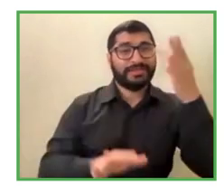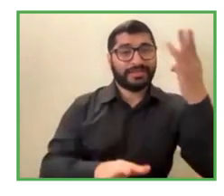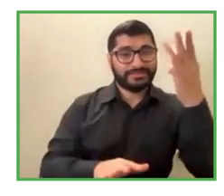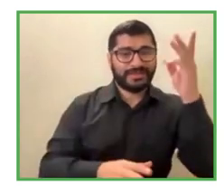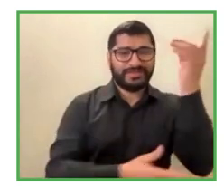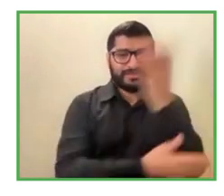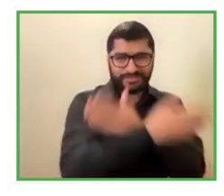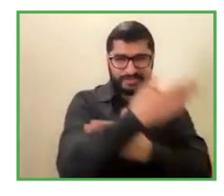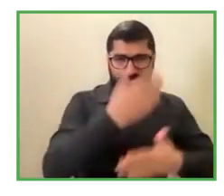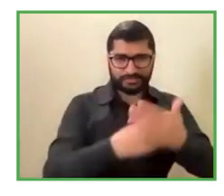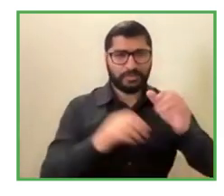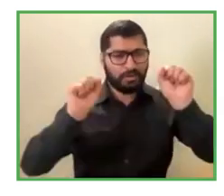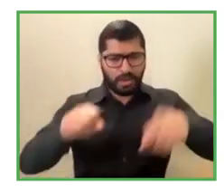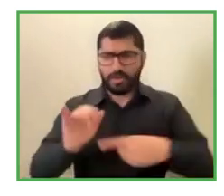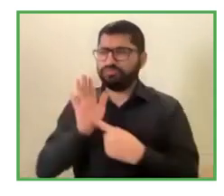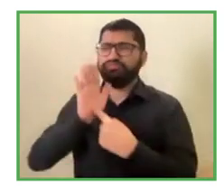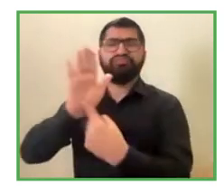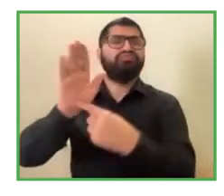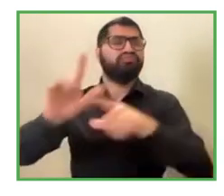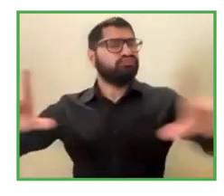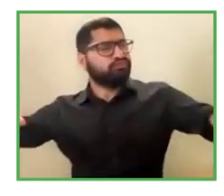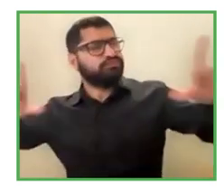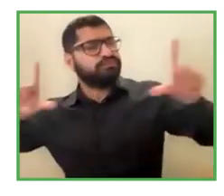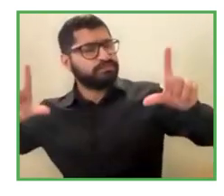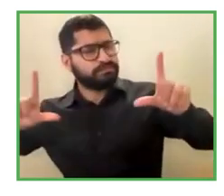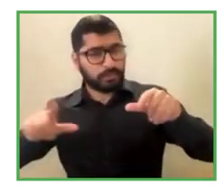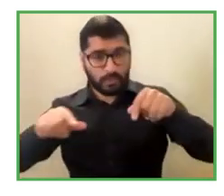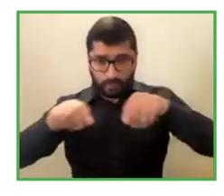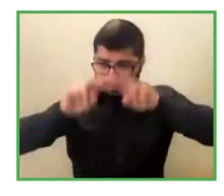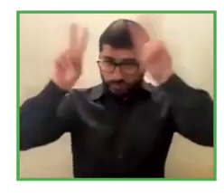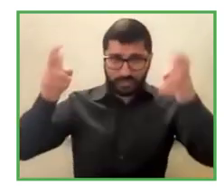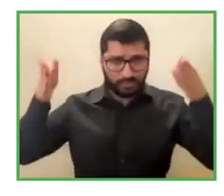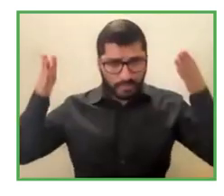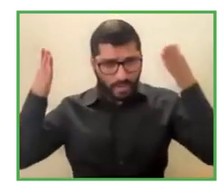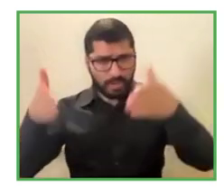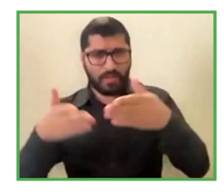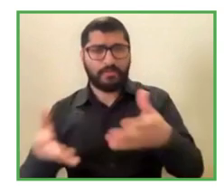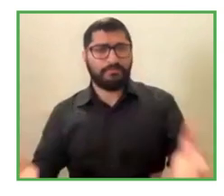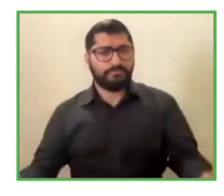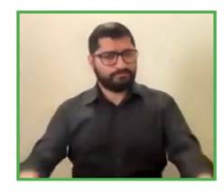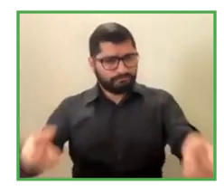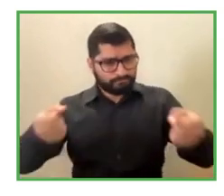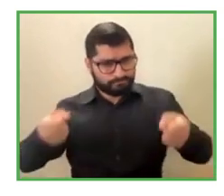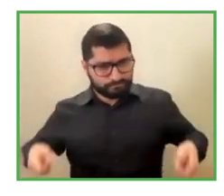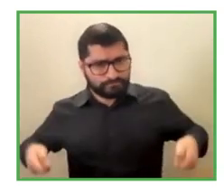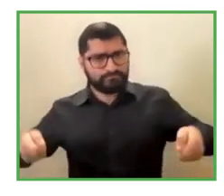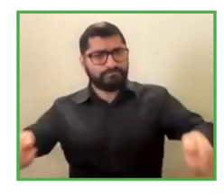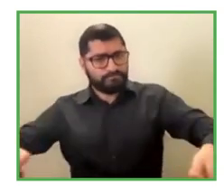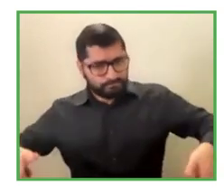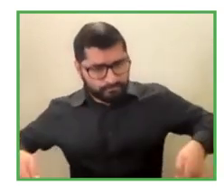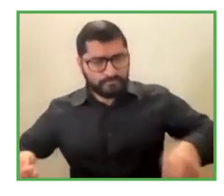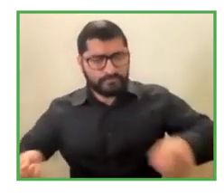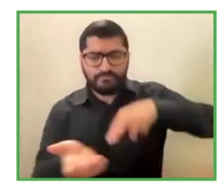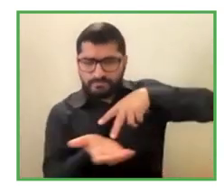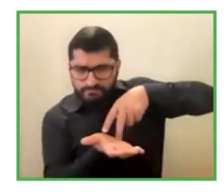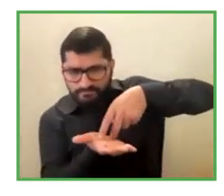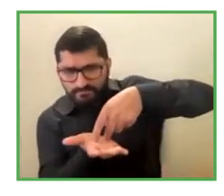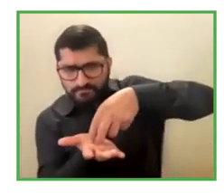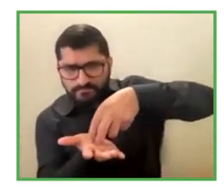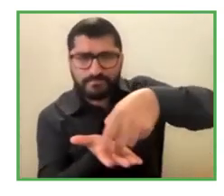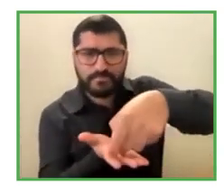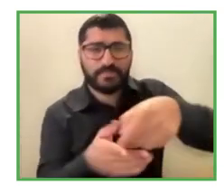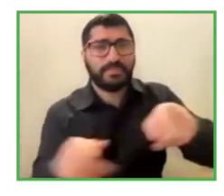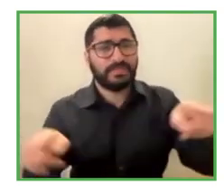intellectual disability, et cetera. But definitely we also have to tap into a lot more invisible disabilities, like psychosocial